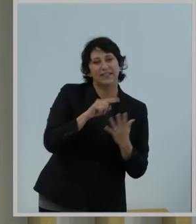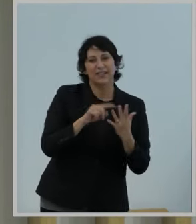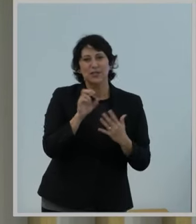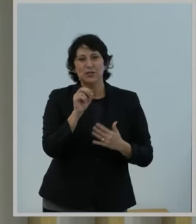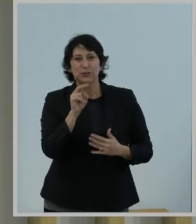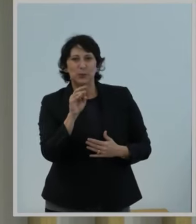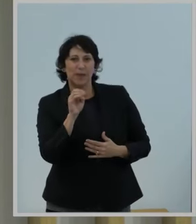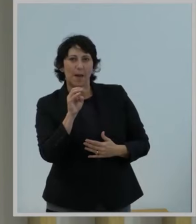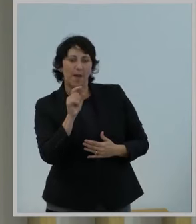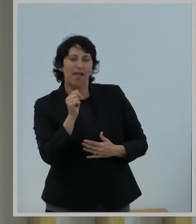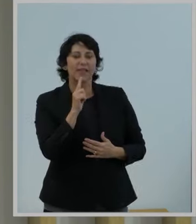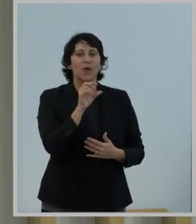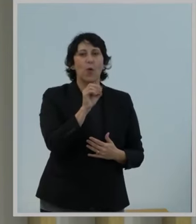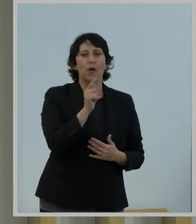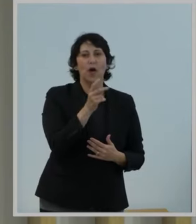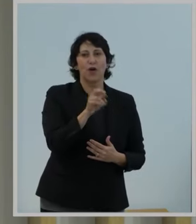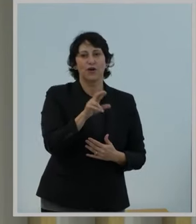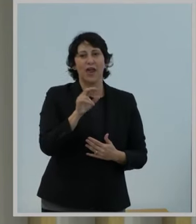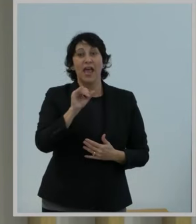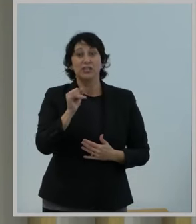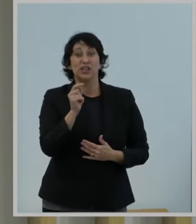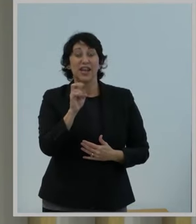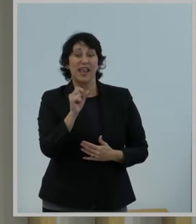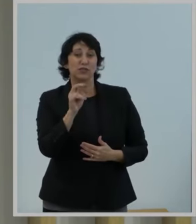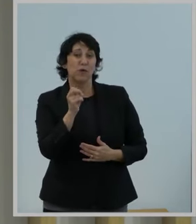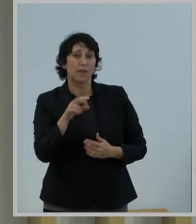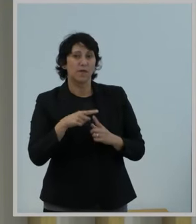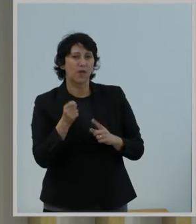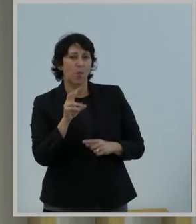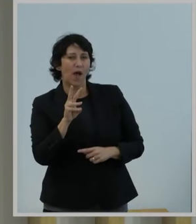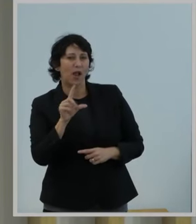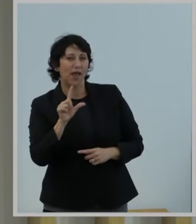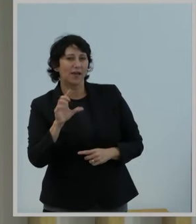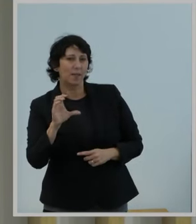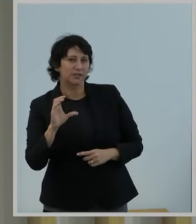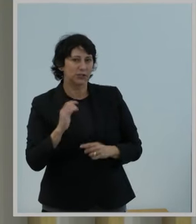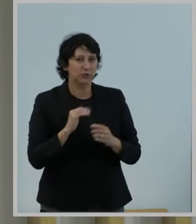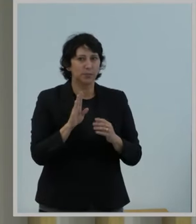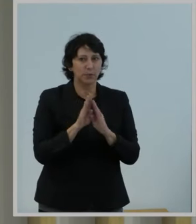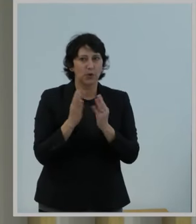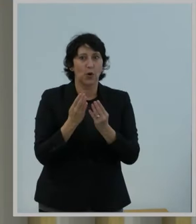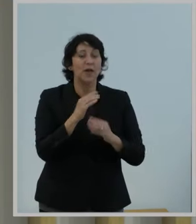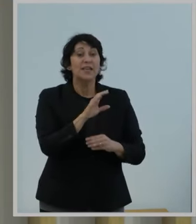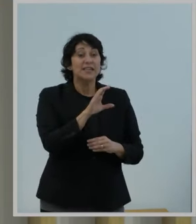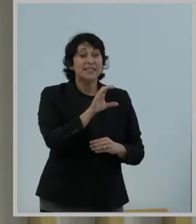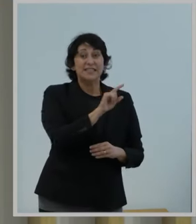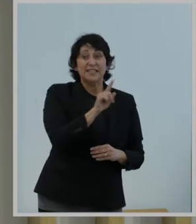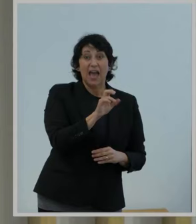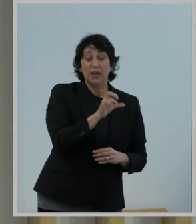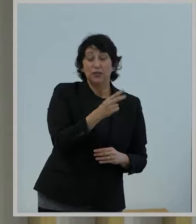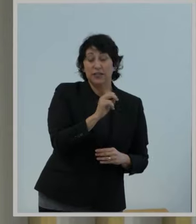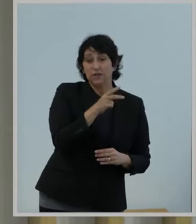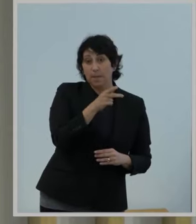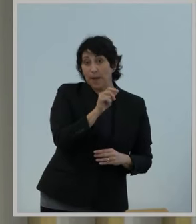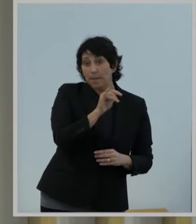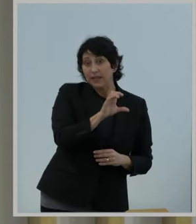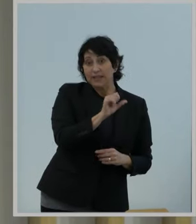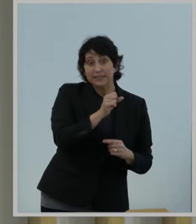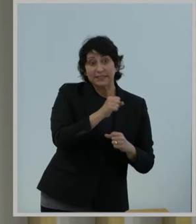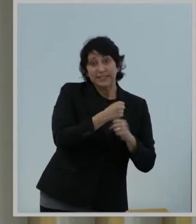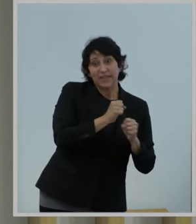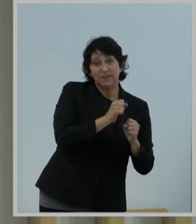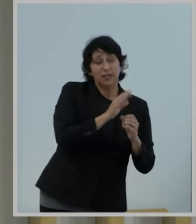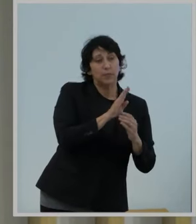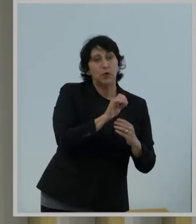Sue McNeil, Molly O'Connor, and Janae Schreiber from the Wireline Competition Bureau. Zachary DeLeo from the Public Safety and Homeland Security